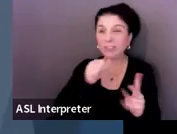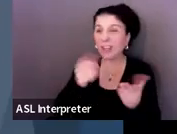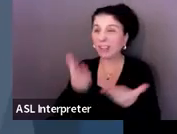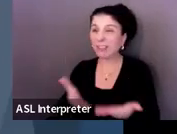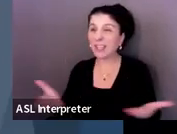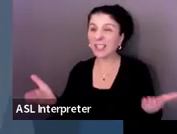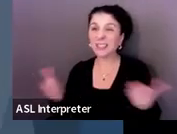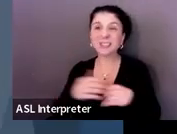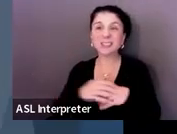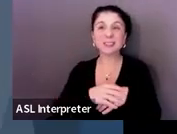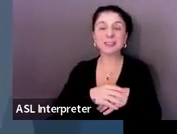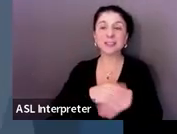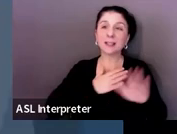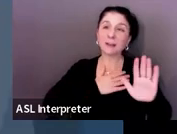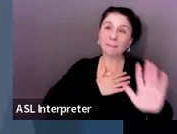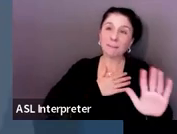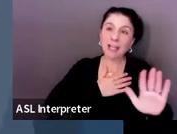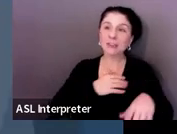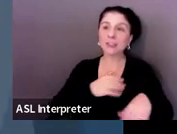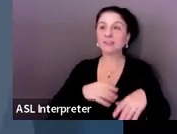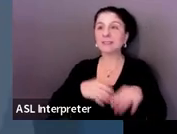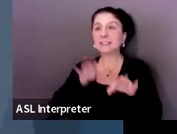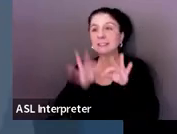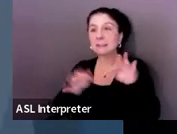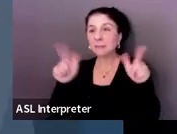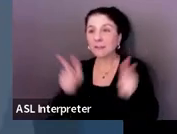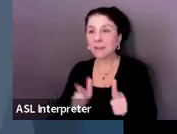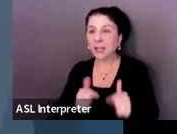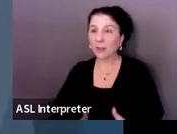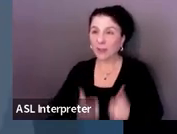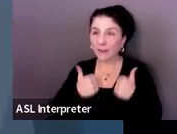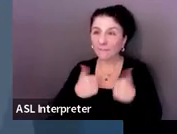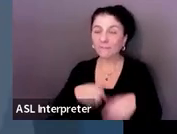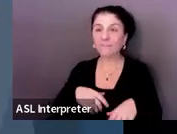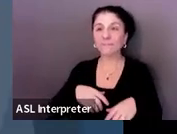How can you give back or simplify? What are your daily goals?